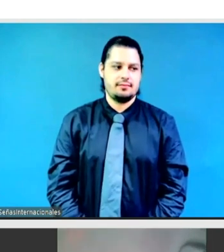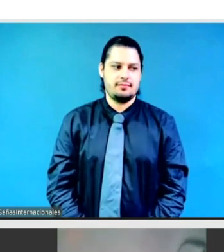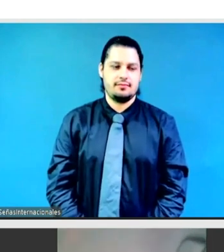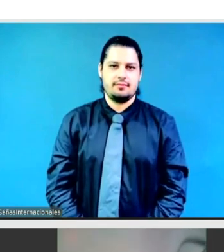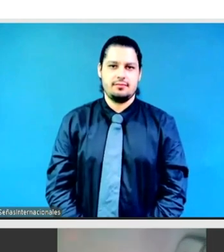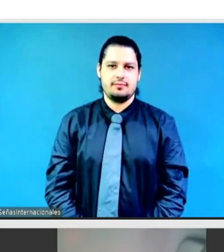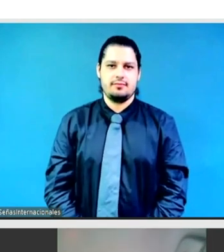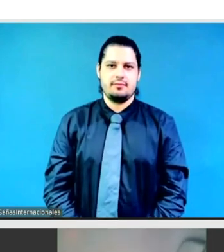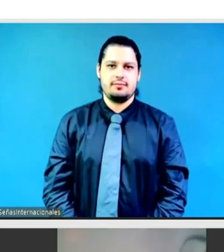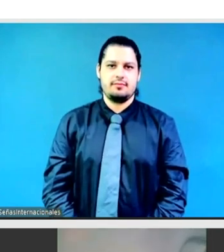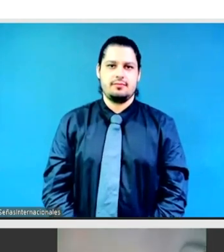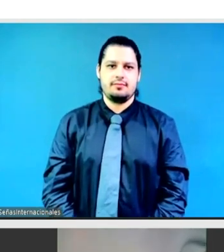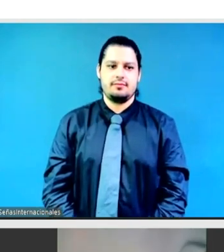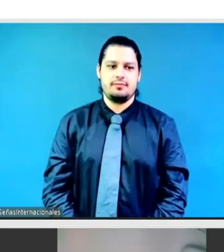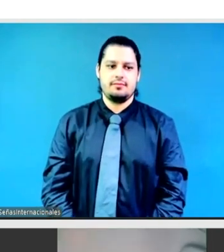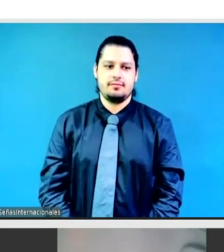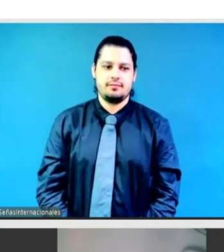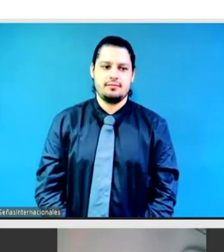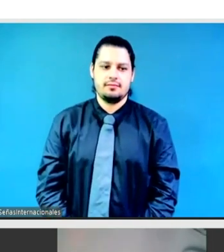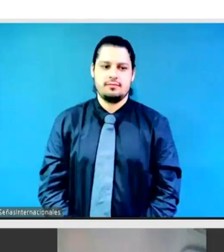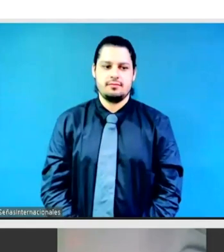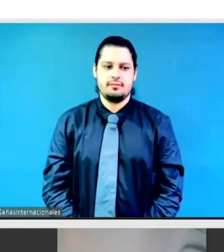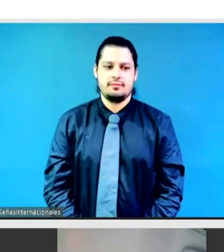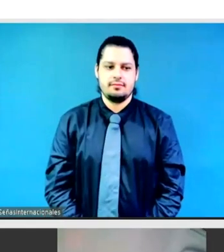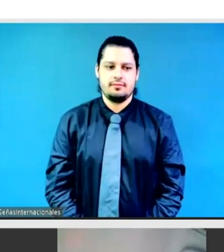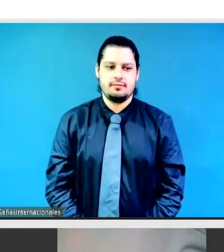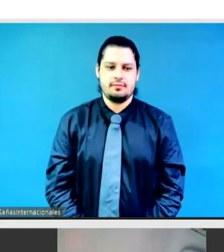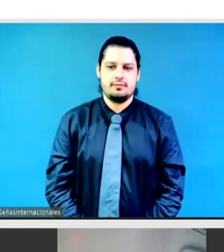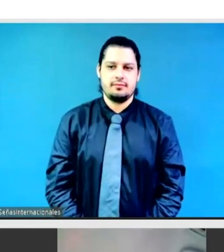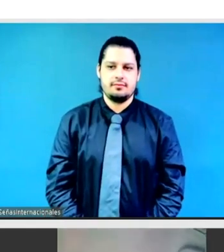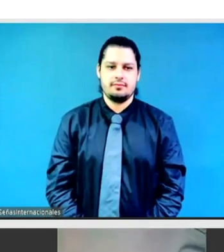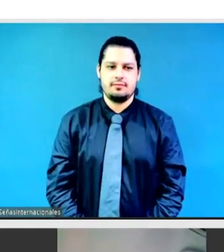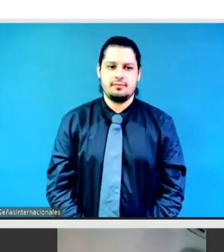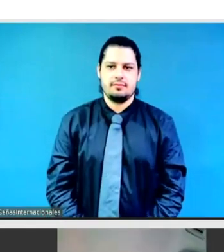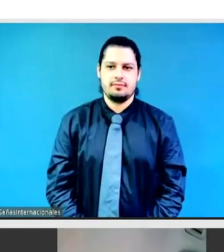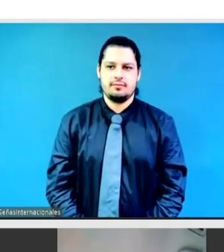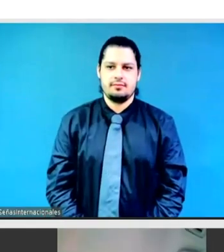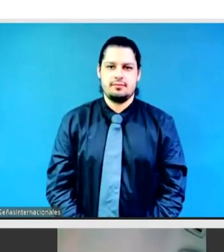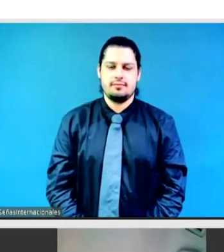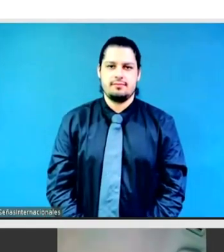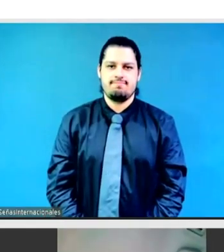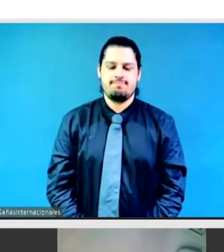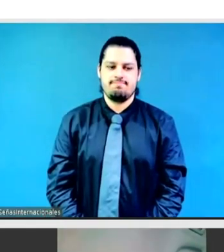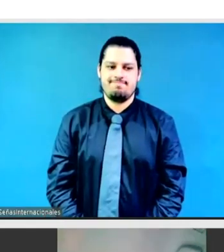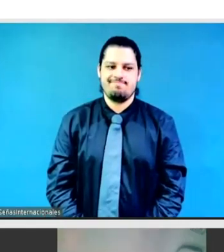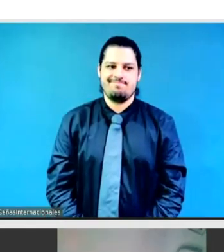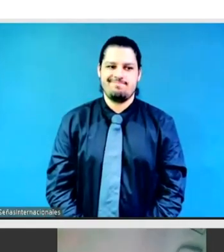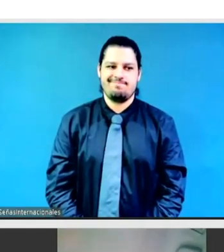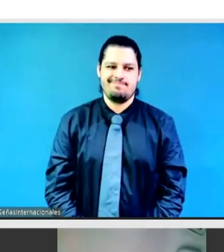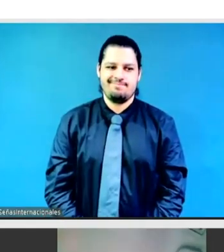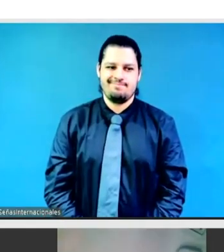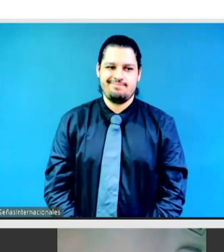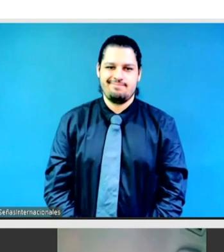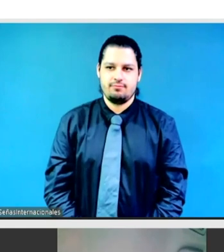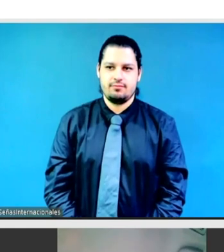principles in leadership, shifting and also sharing power with historically excluded groups and also